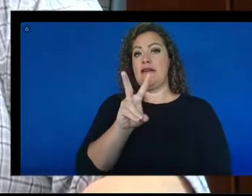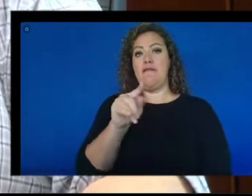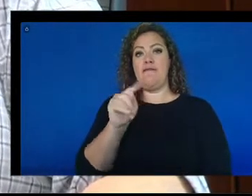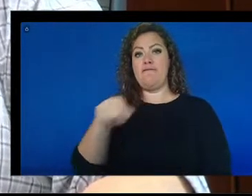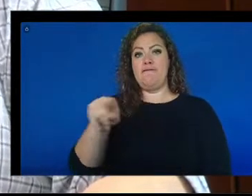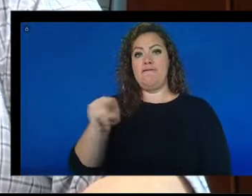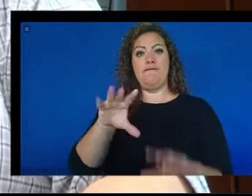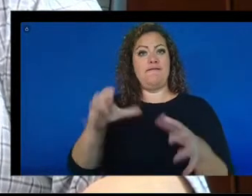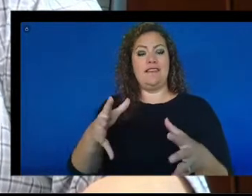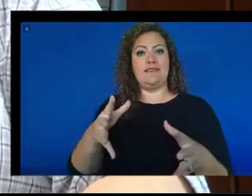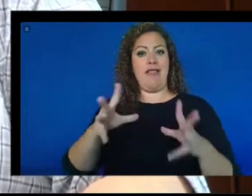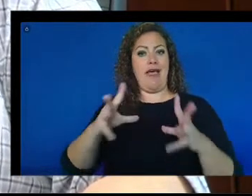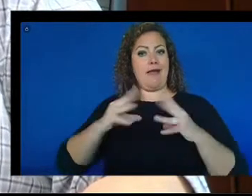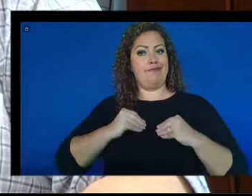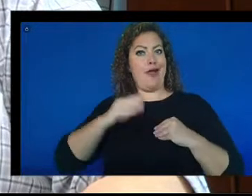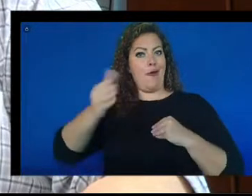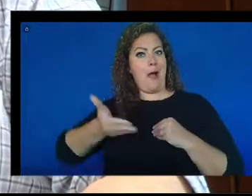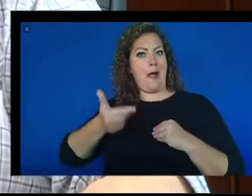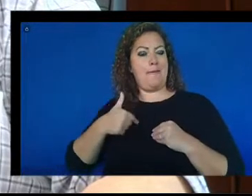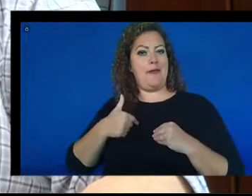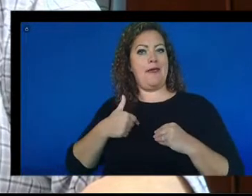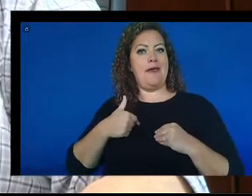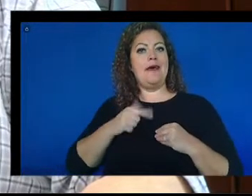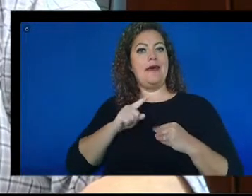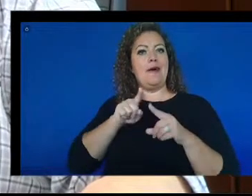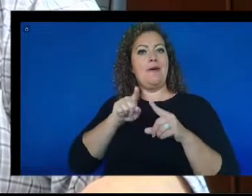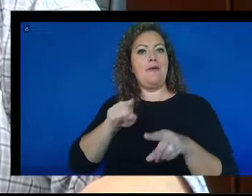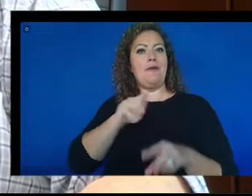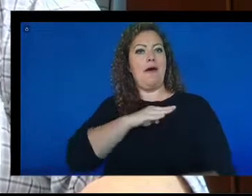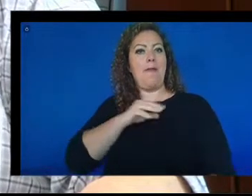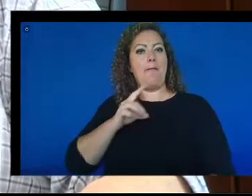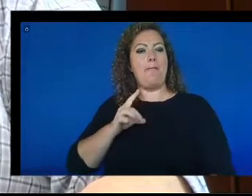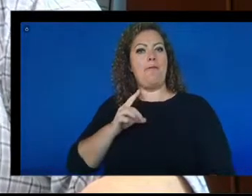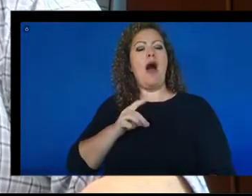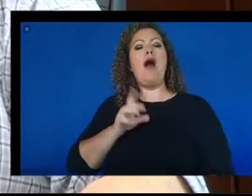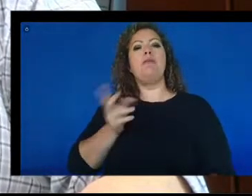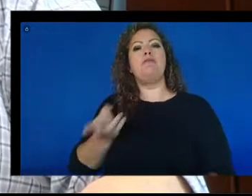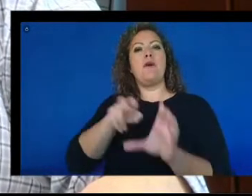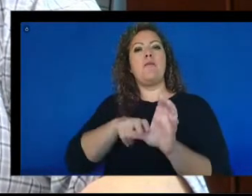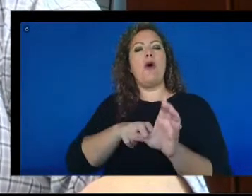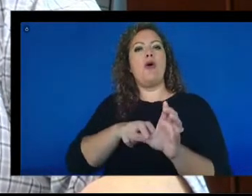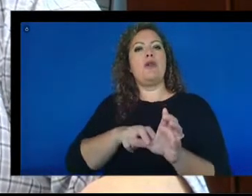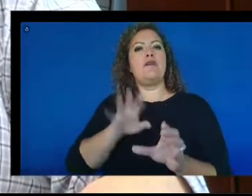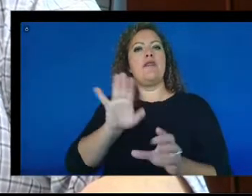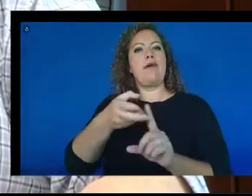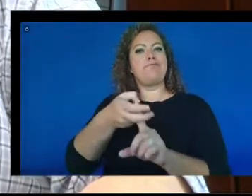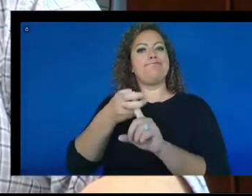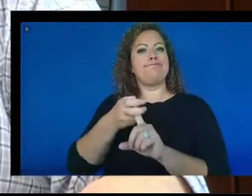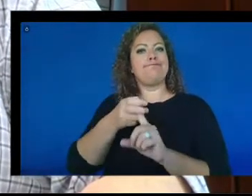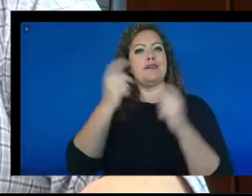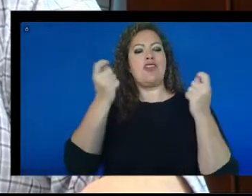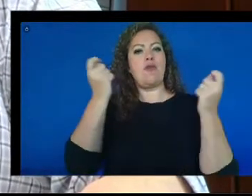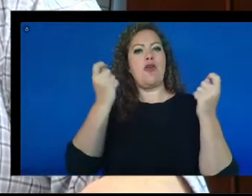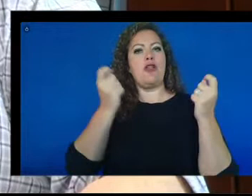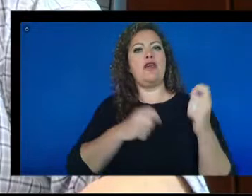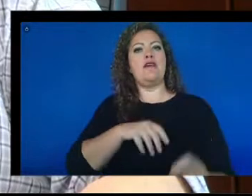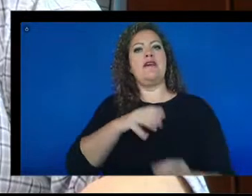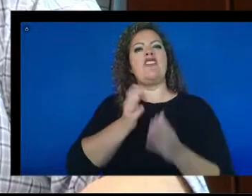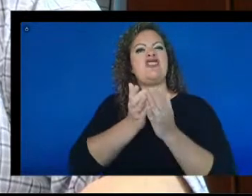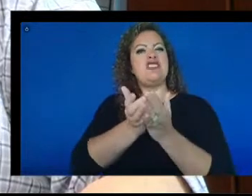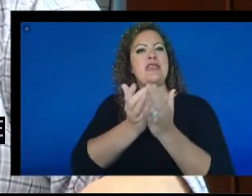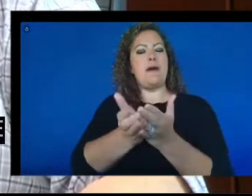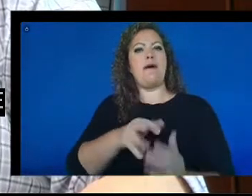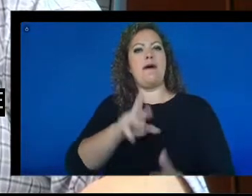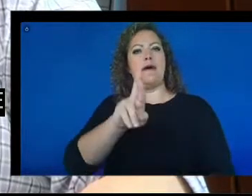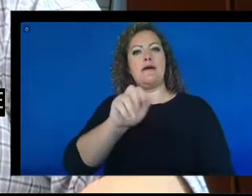I was invited to the port of Charleston for the commissioning ceremony for the USS Ralph Johnson, a guided missile